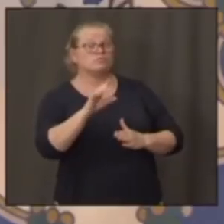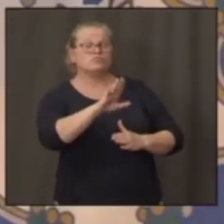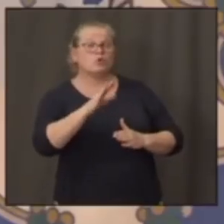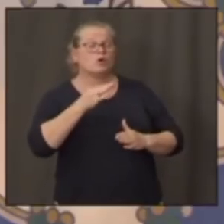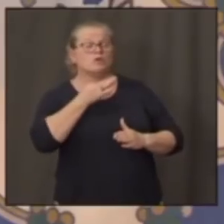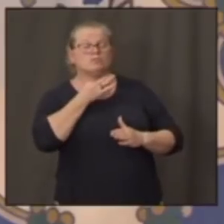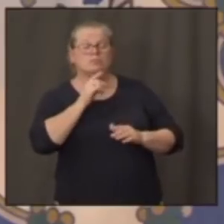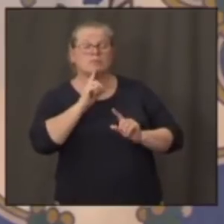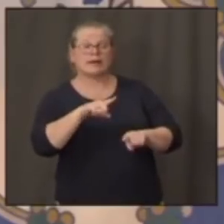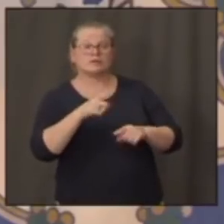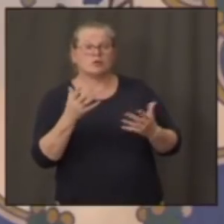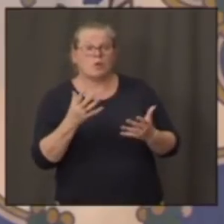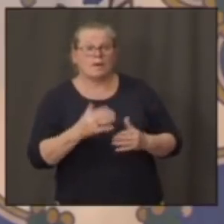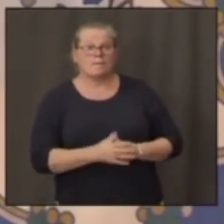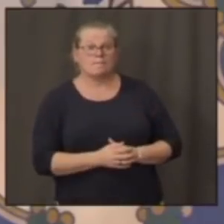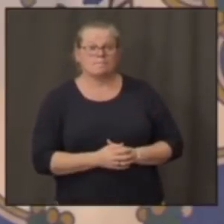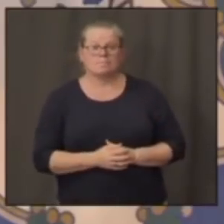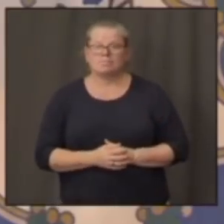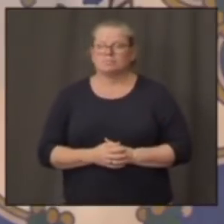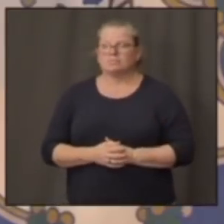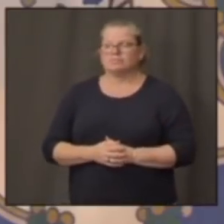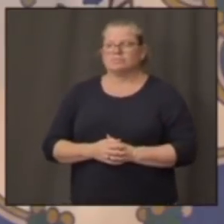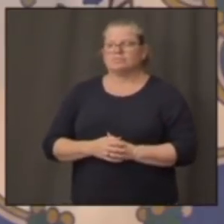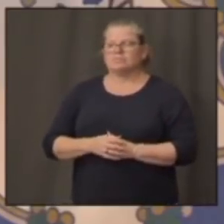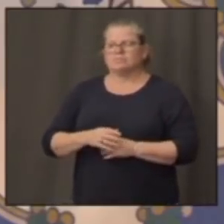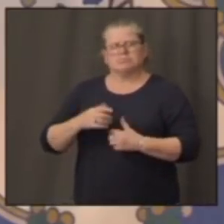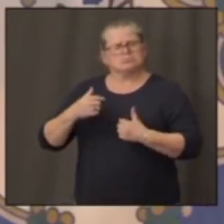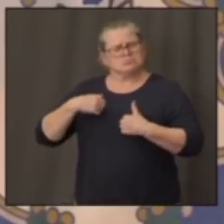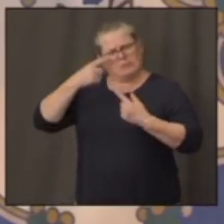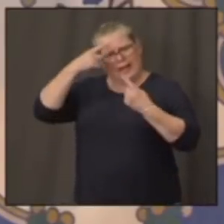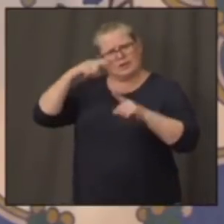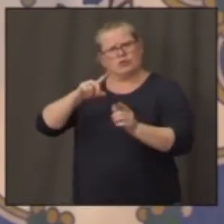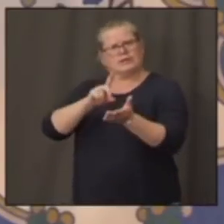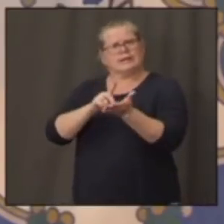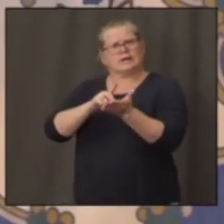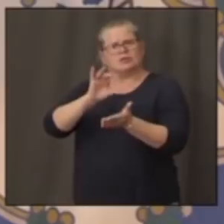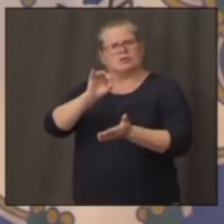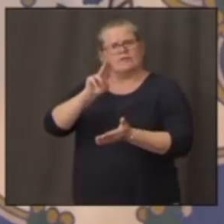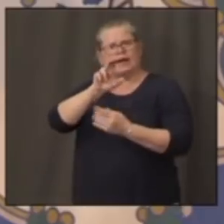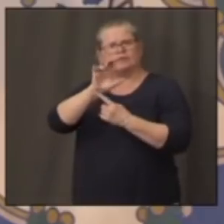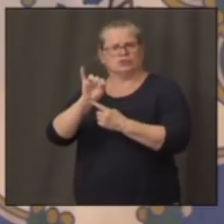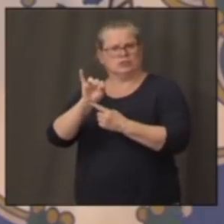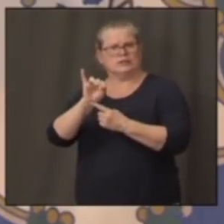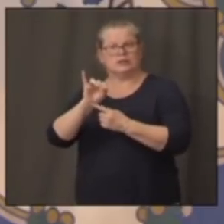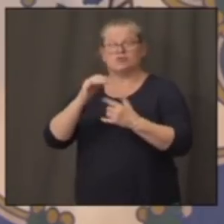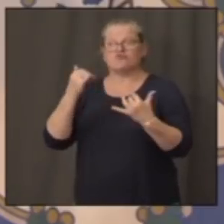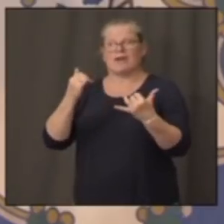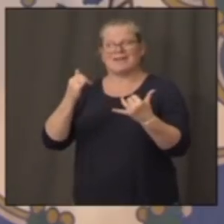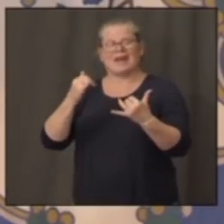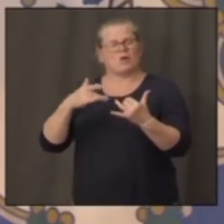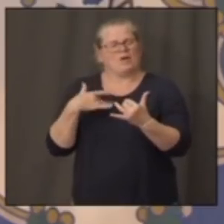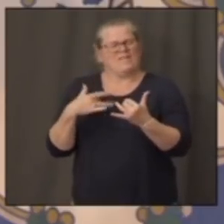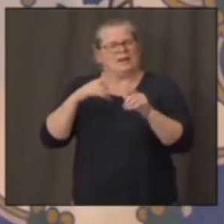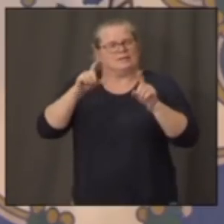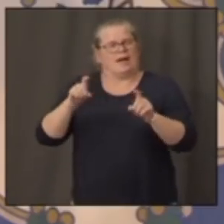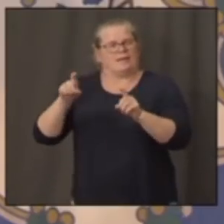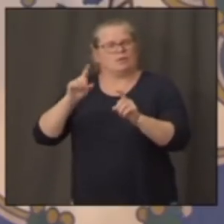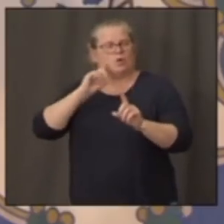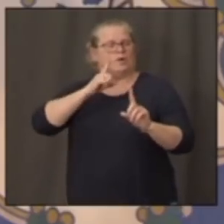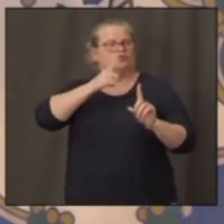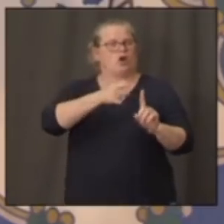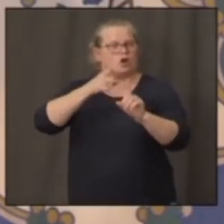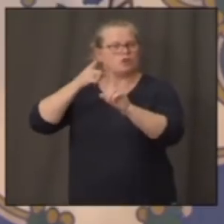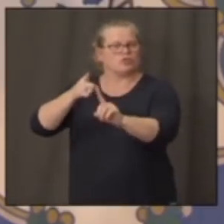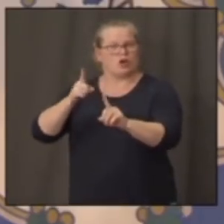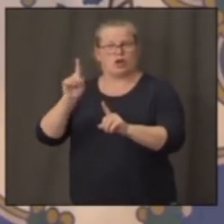I think like Dr. Fauci said, right now we're going to target our testing where we think it has the greatest impact. When you have a less than 1% or